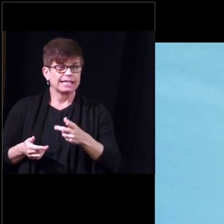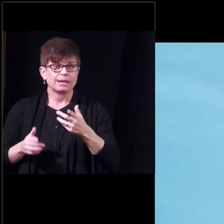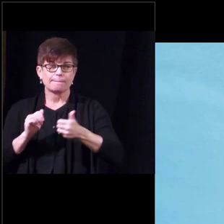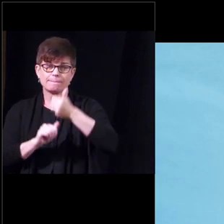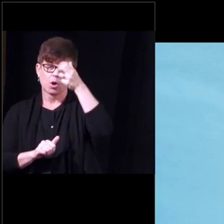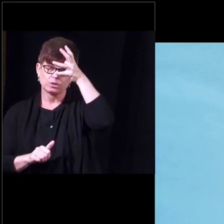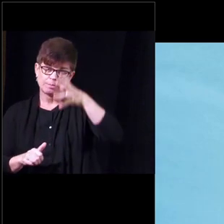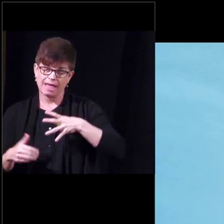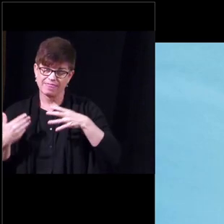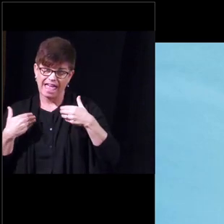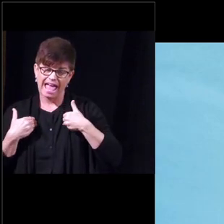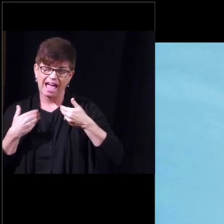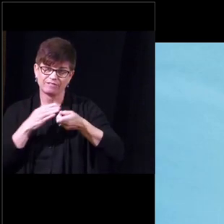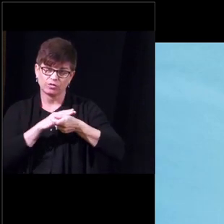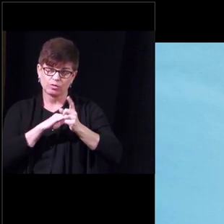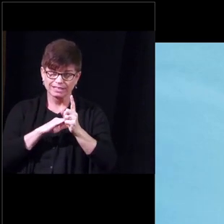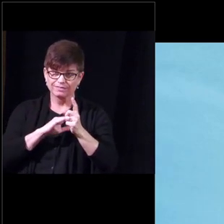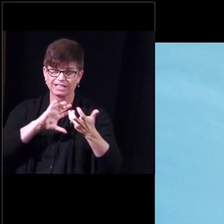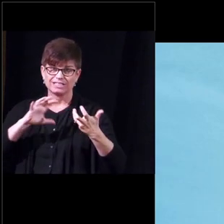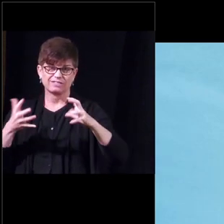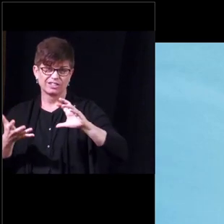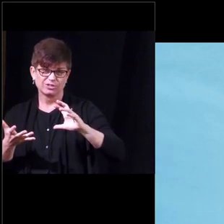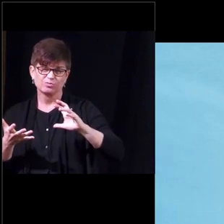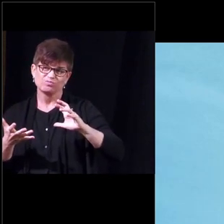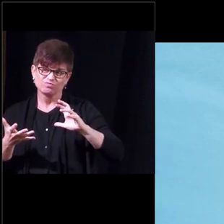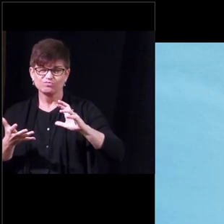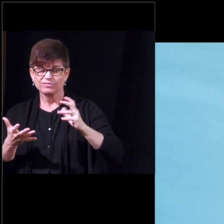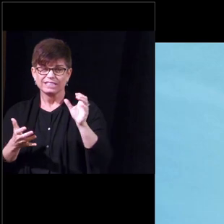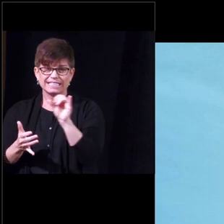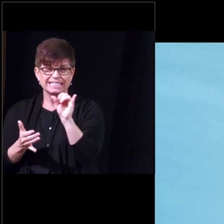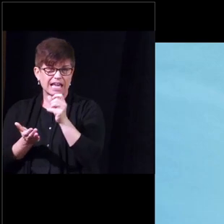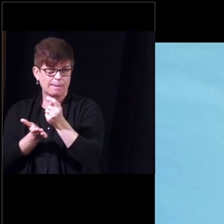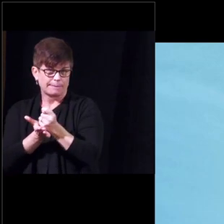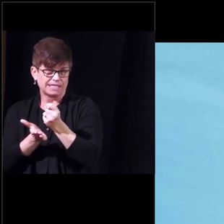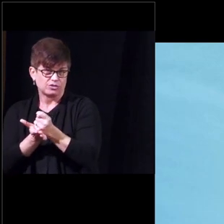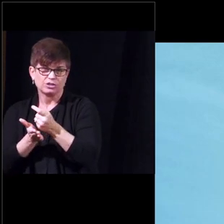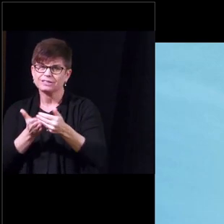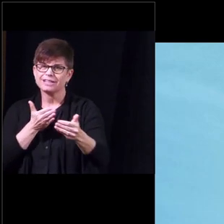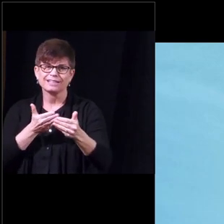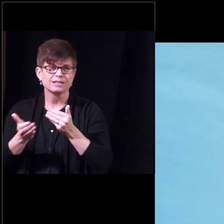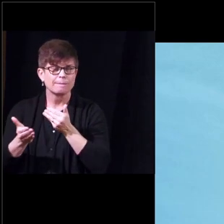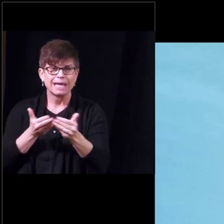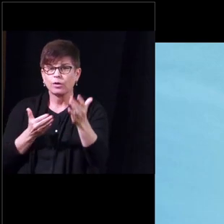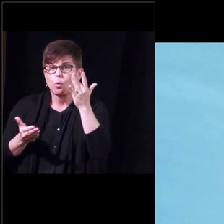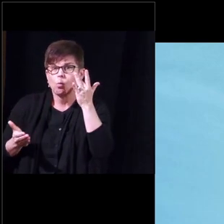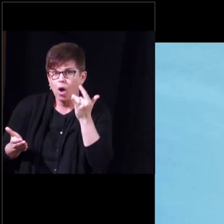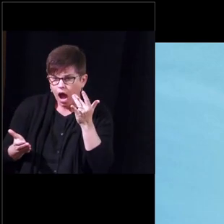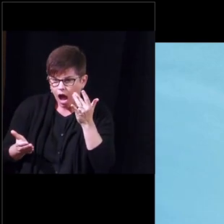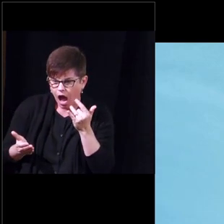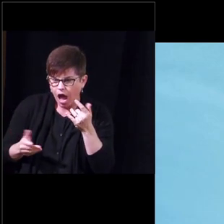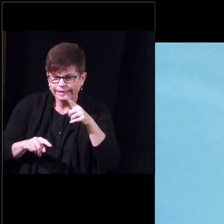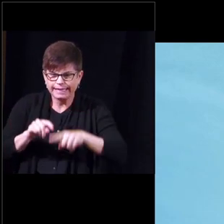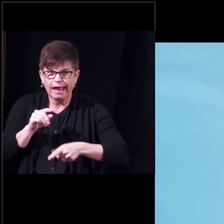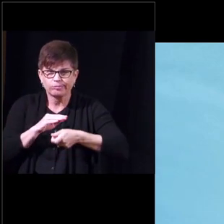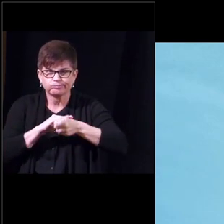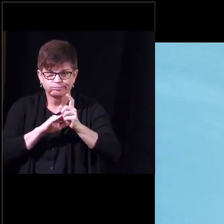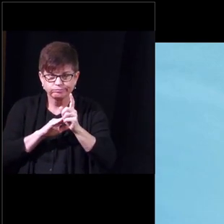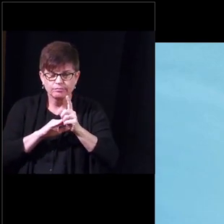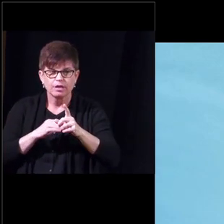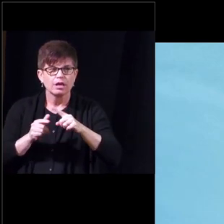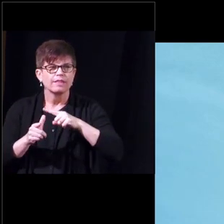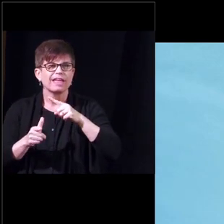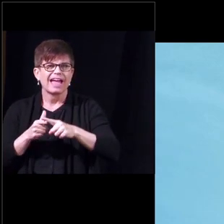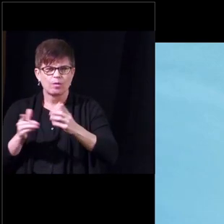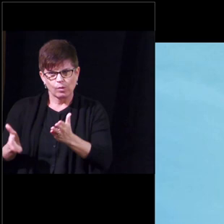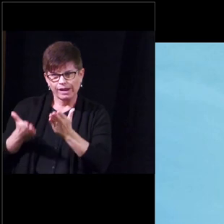they're sort of faced with the same treatments it almost doesn't matter what their underlying problem is we're still going to offer them the